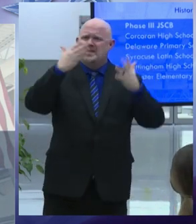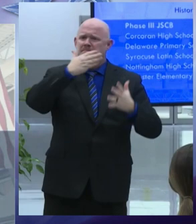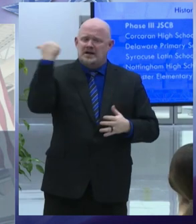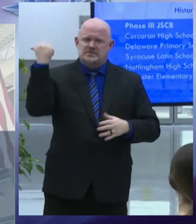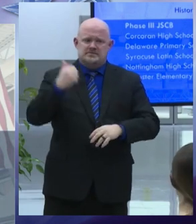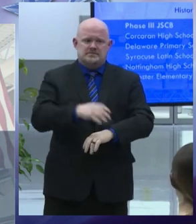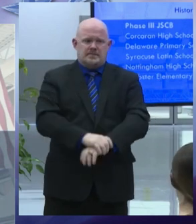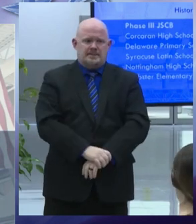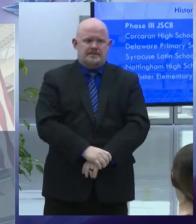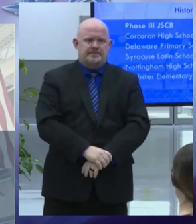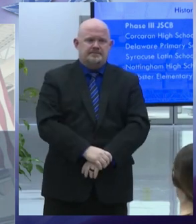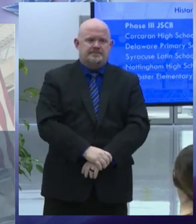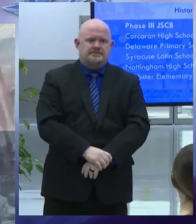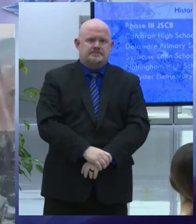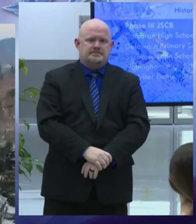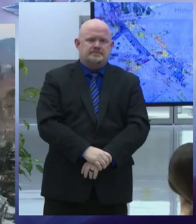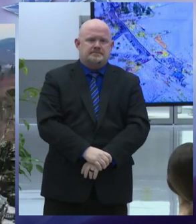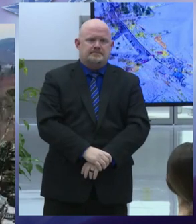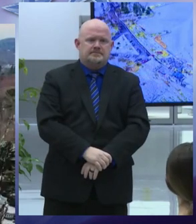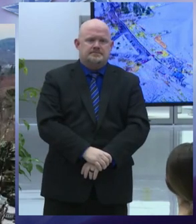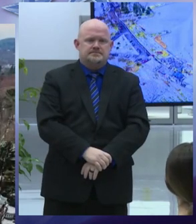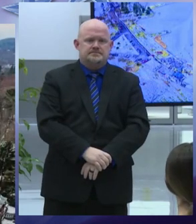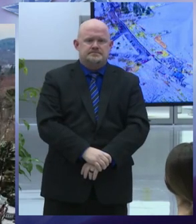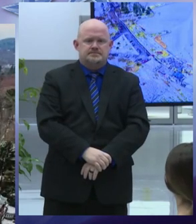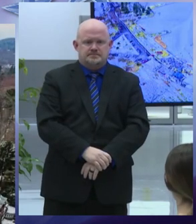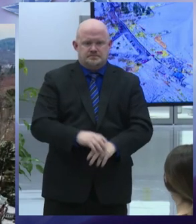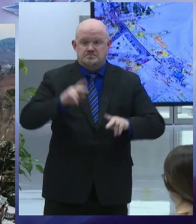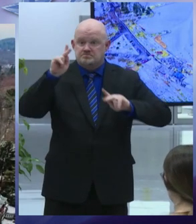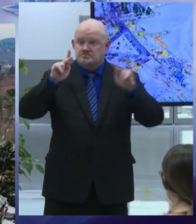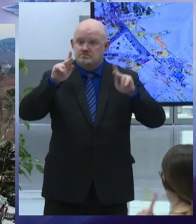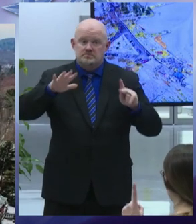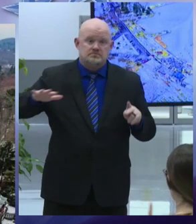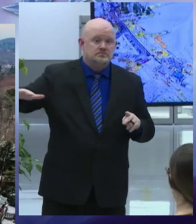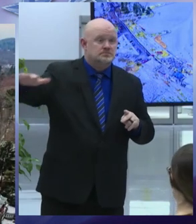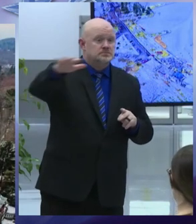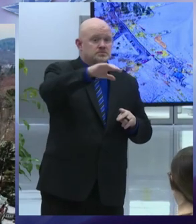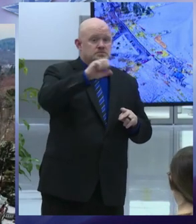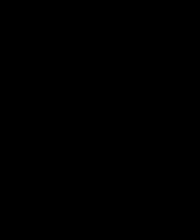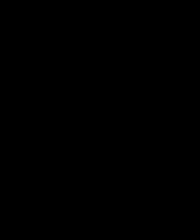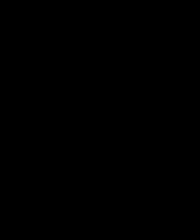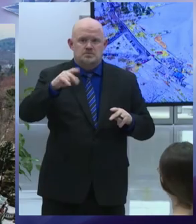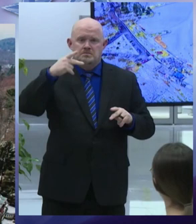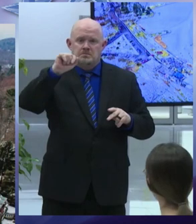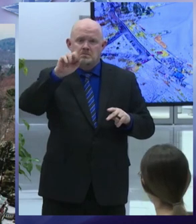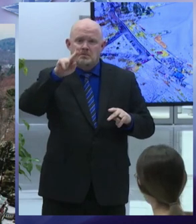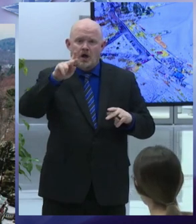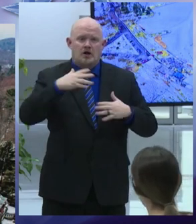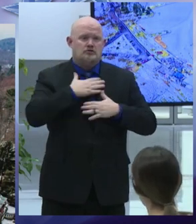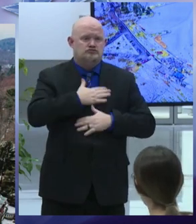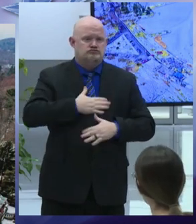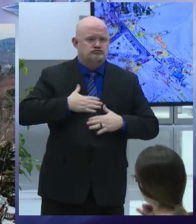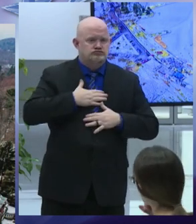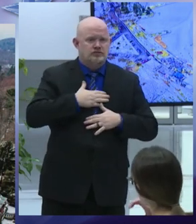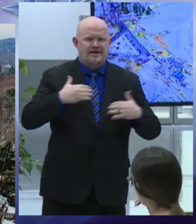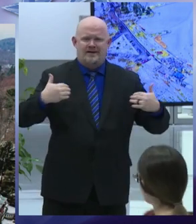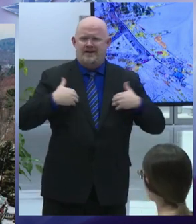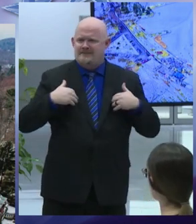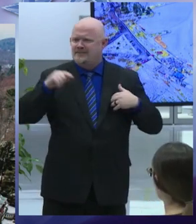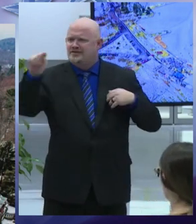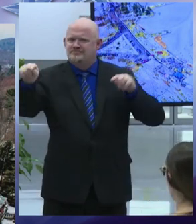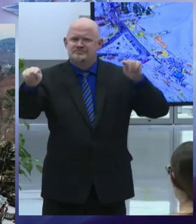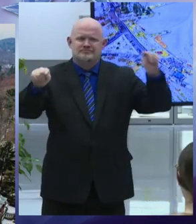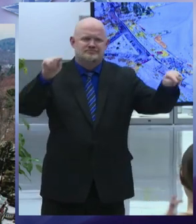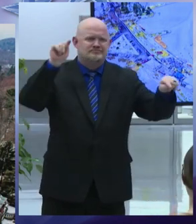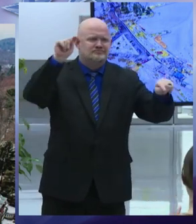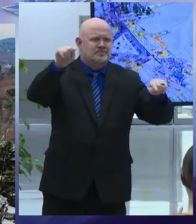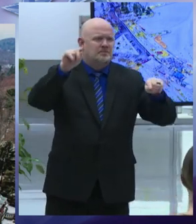people of syracuse are served with a spectacular network of parks and a robust portfolio of recreation for seniors youth and people of all ages